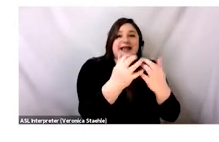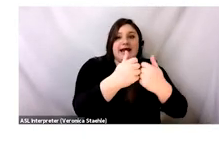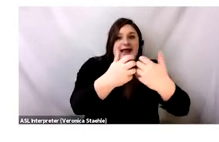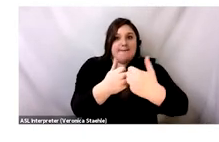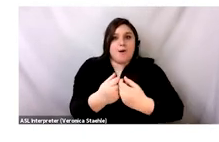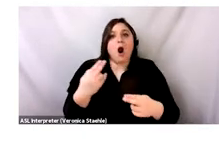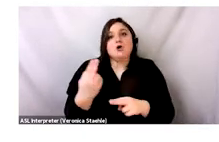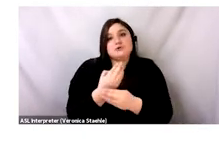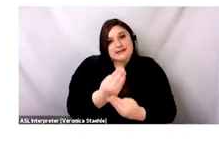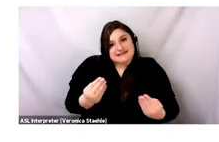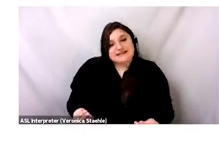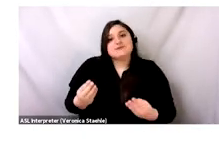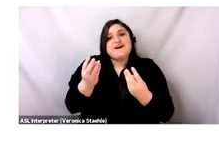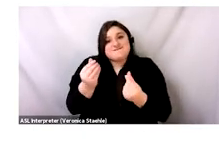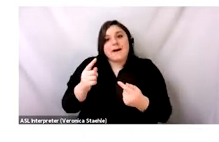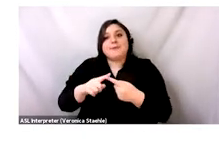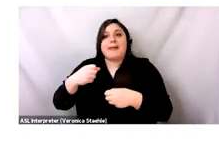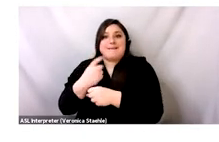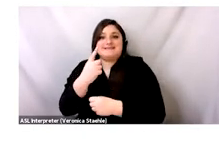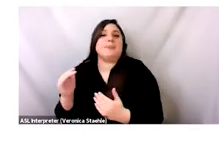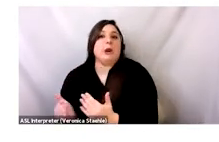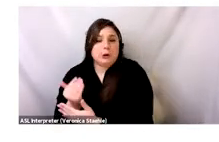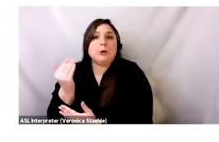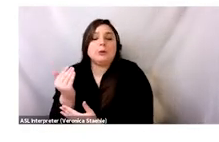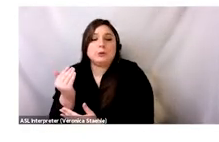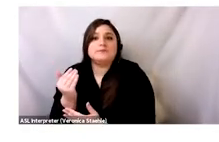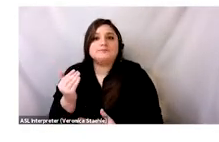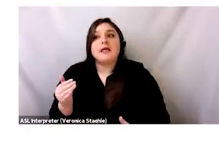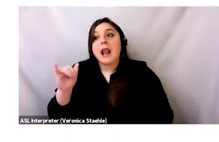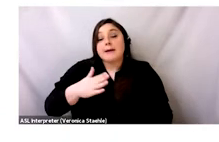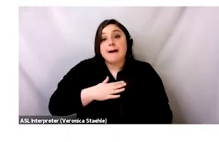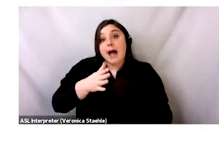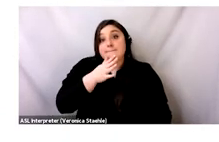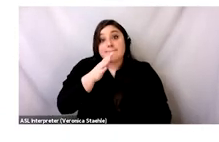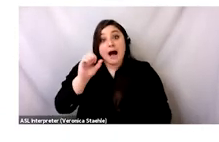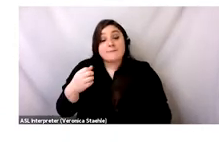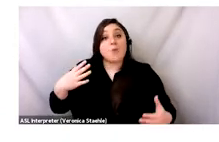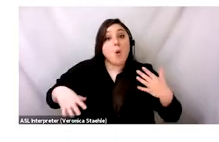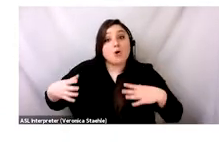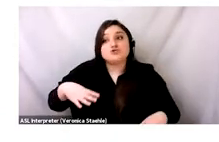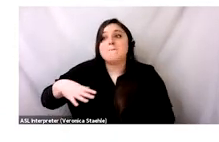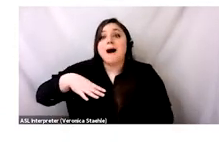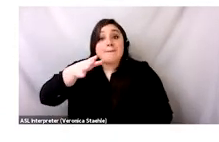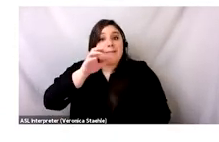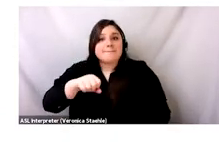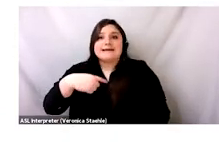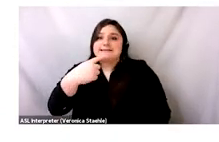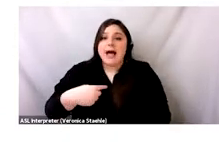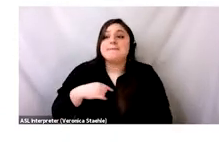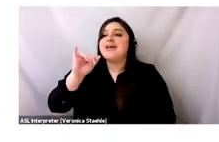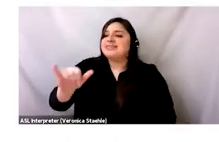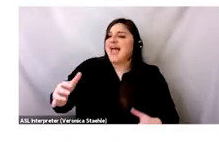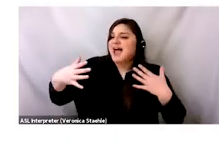disposable one. So there isn't really a relation to it. I mean, here, I still go to my mom's wardrobe and she can tell me,